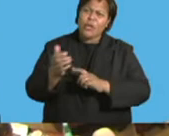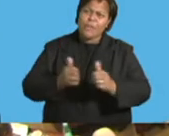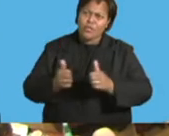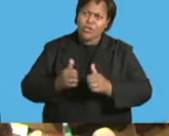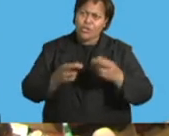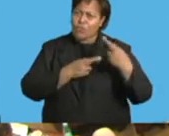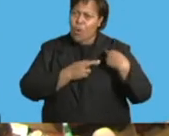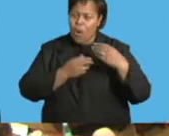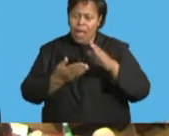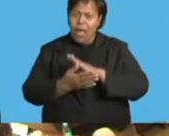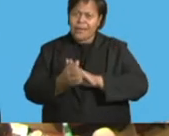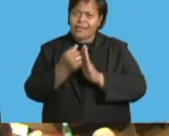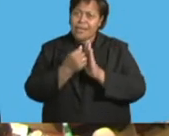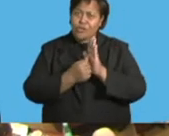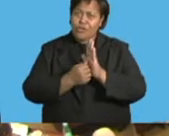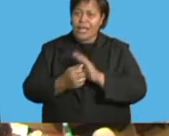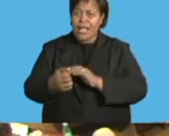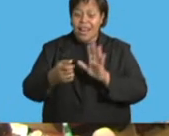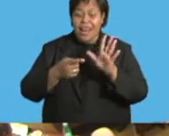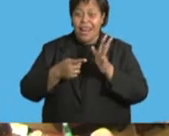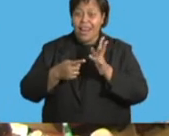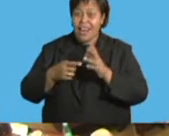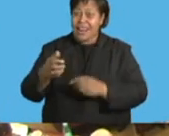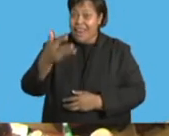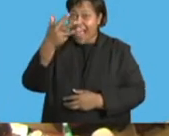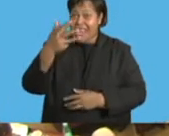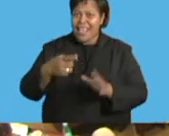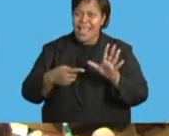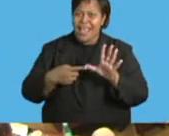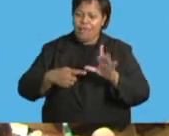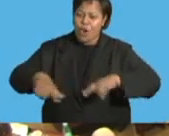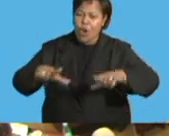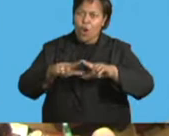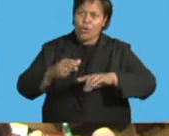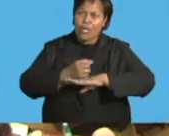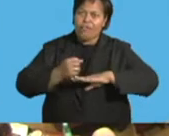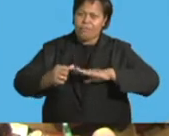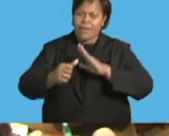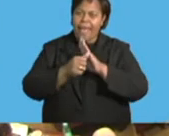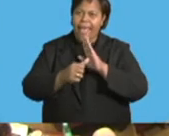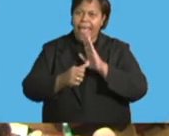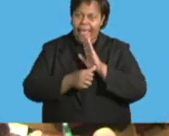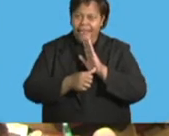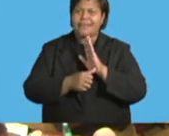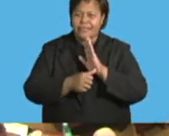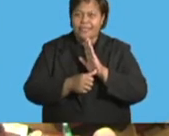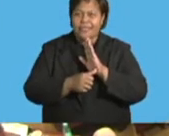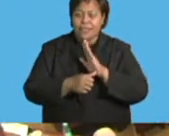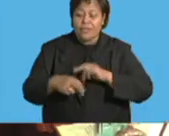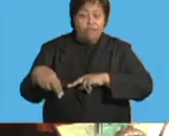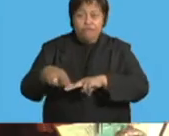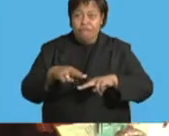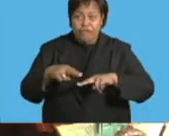Section 9A of the Local Government Act. Mr. Speaker, sir, we are in the review phase of municipal governance in Fiji,